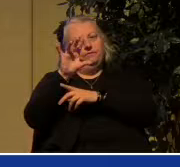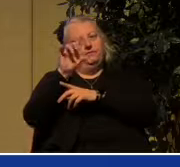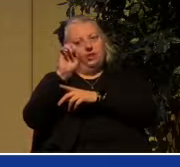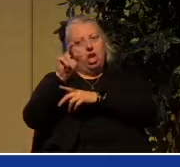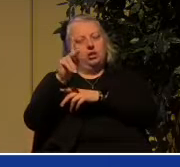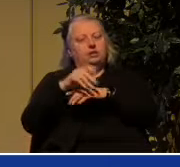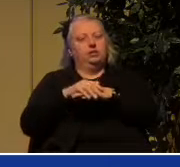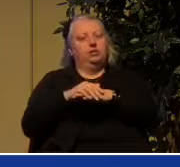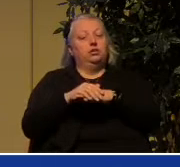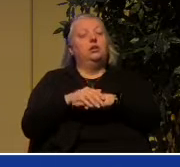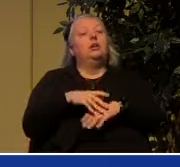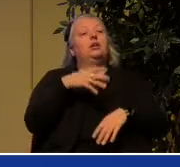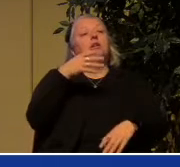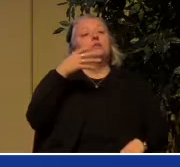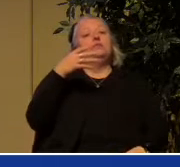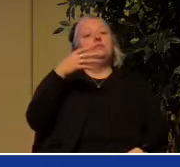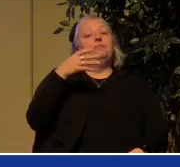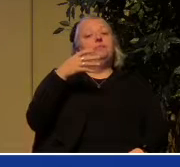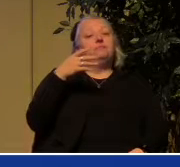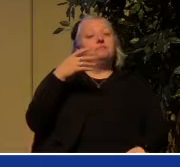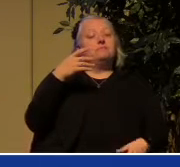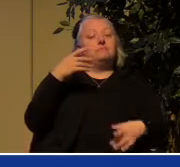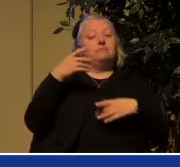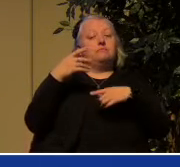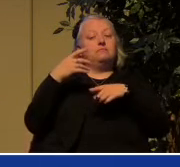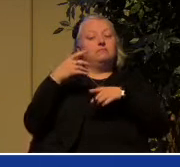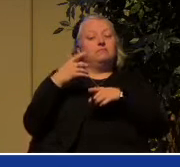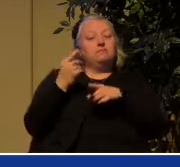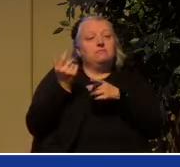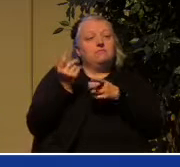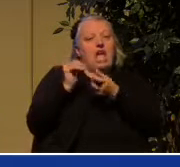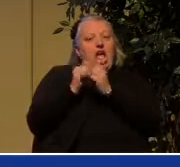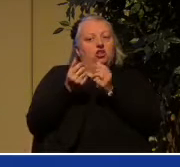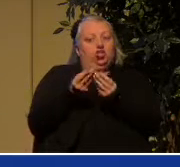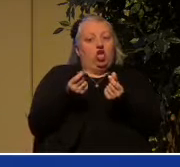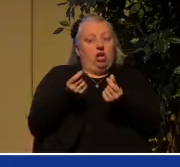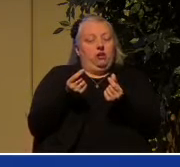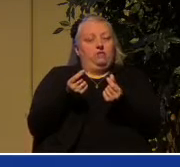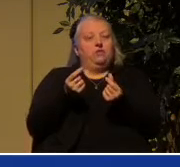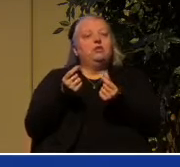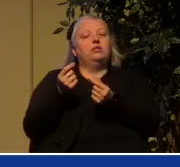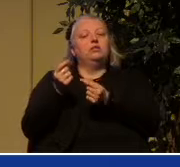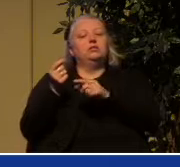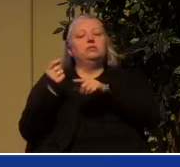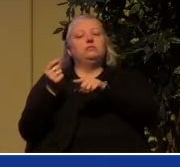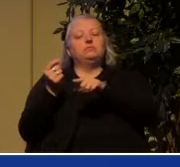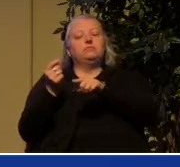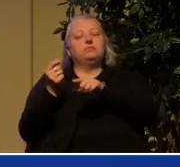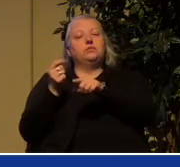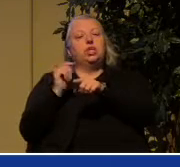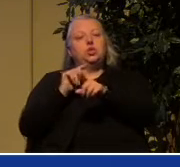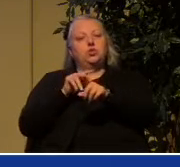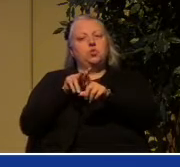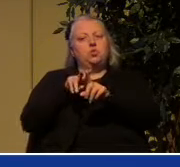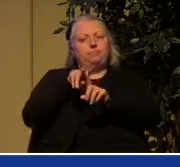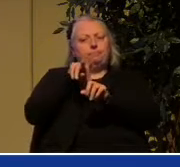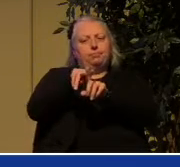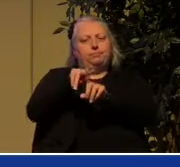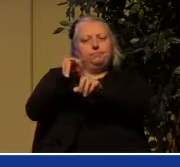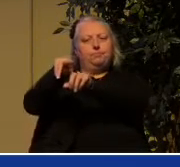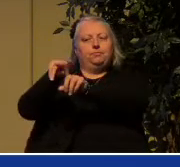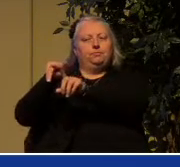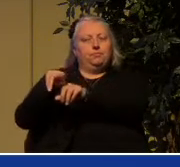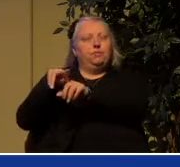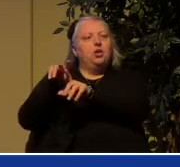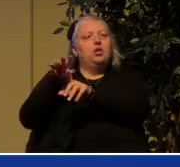week is to appoint local leaders who can shepherd God's people and